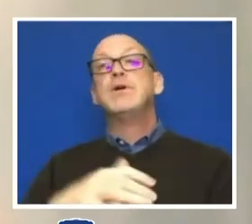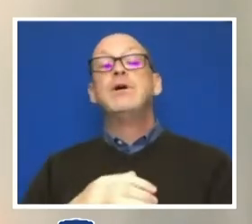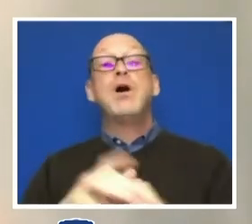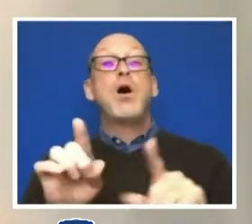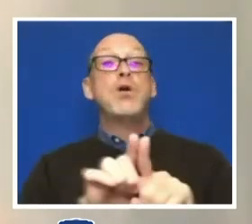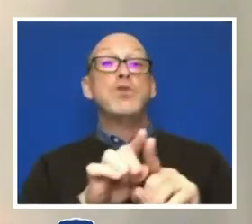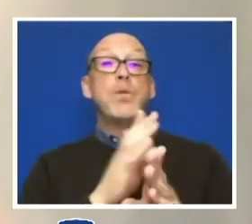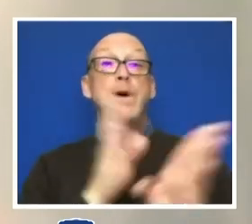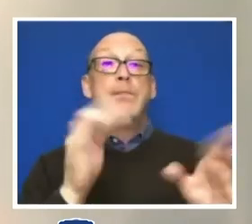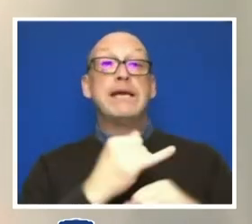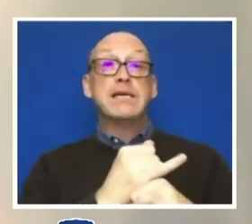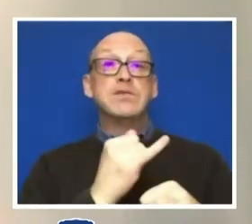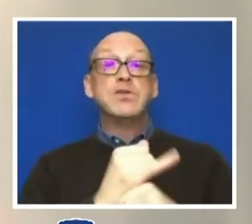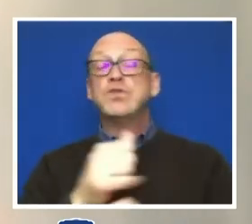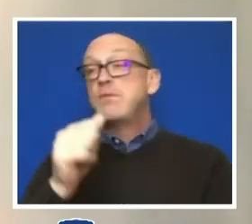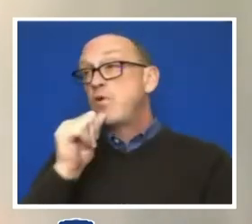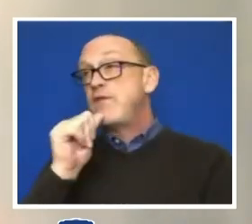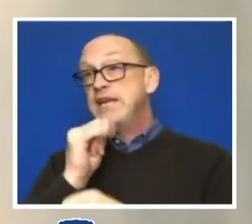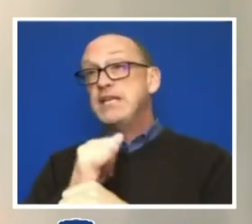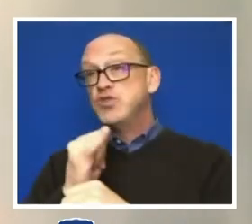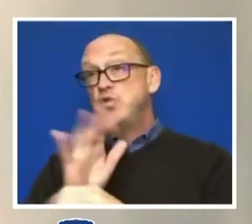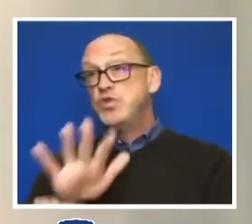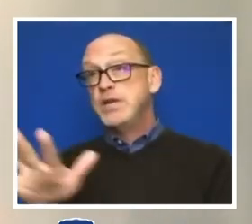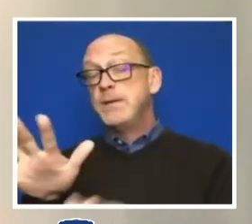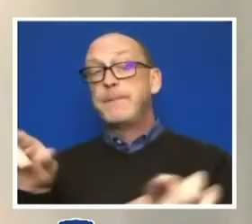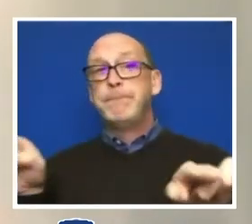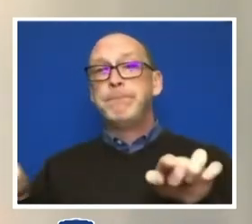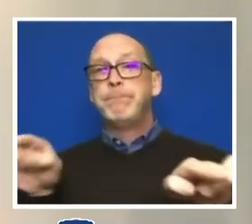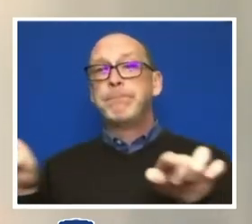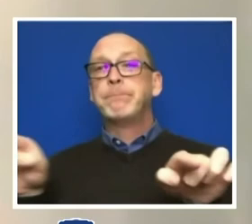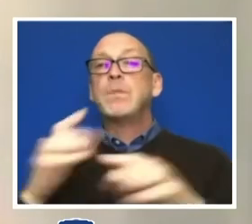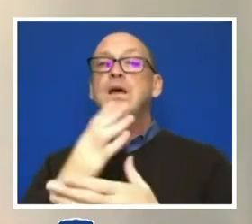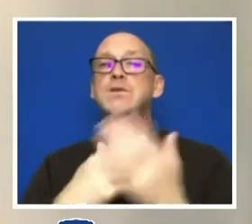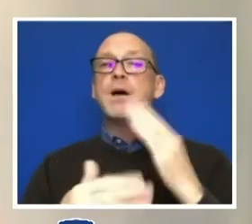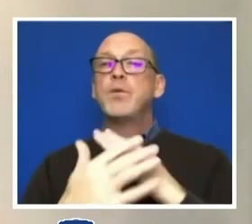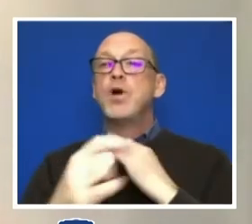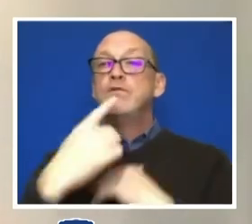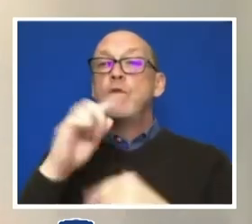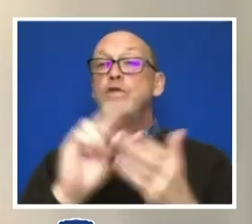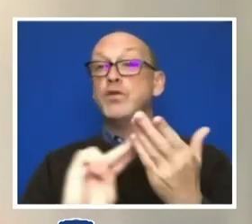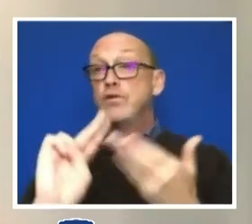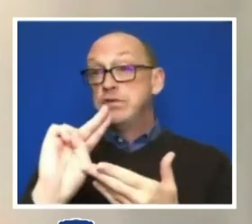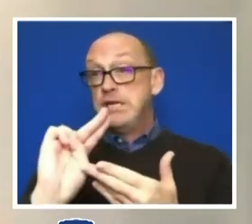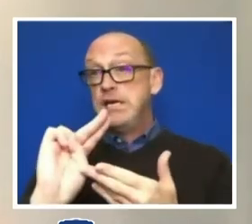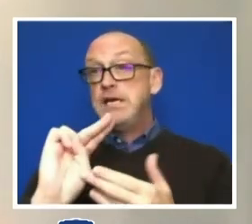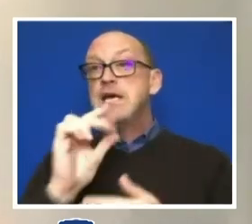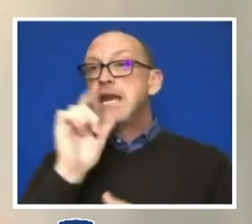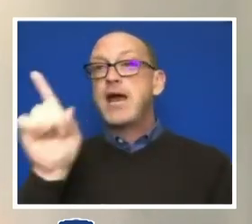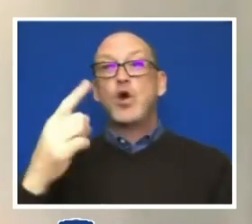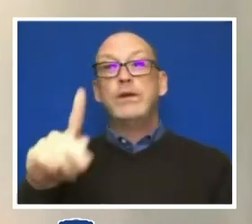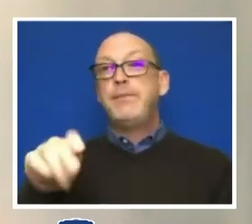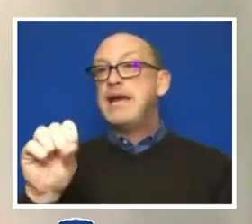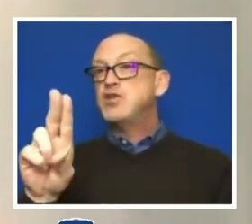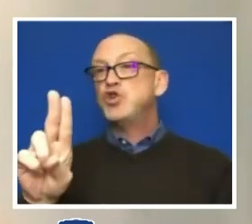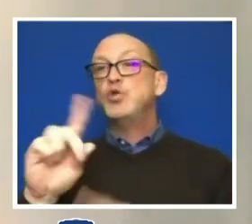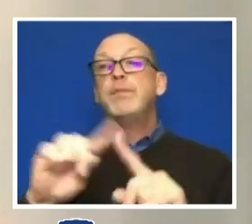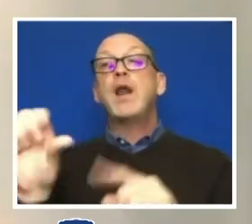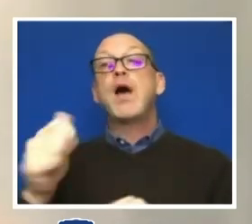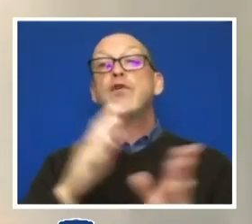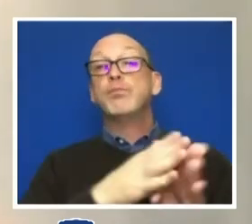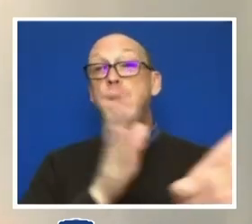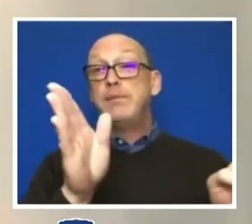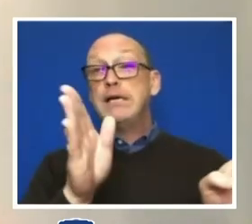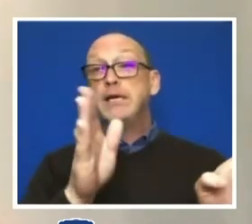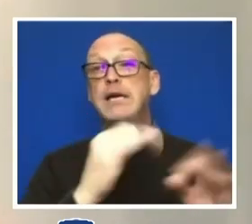and a private institution, there have been calls for the university, not just Penn State, but other public institutions to do